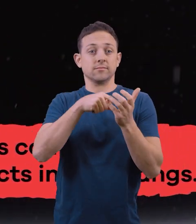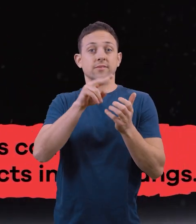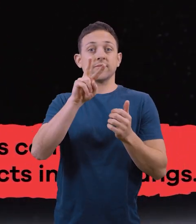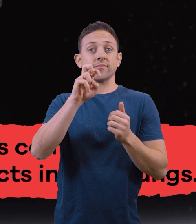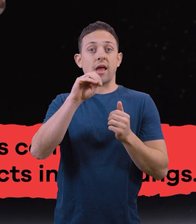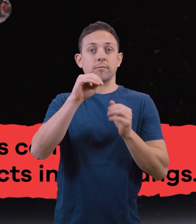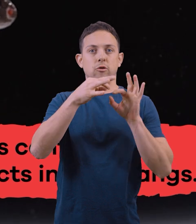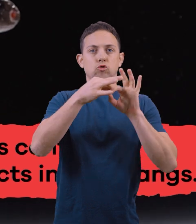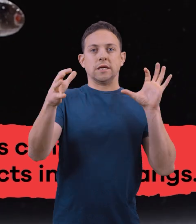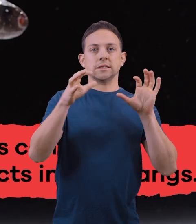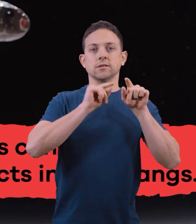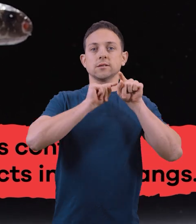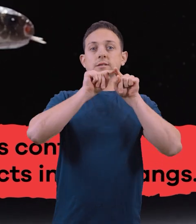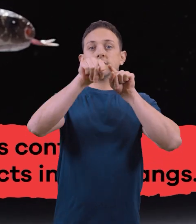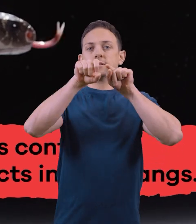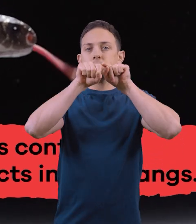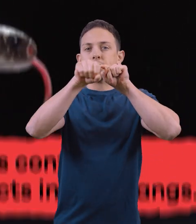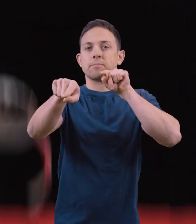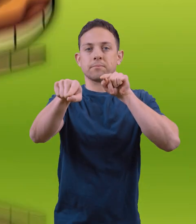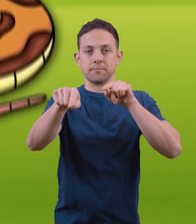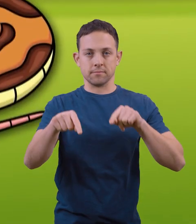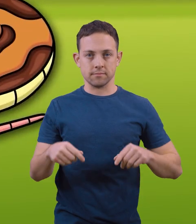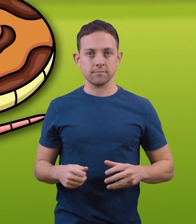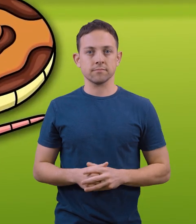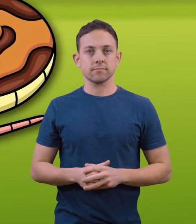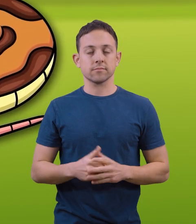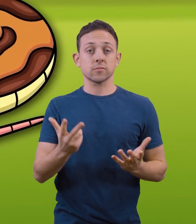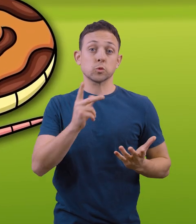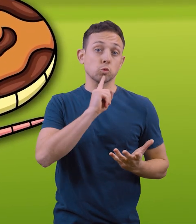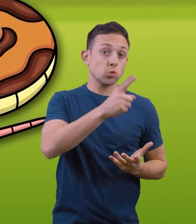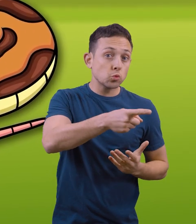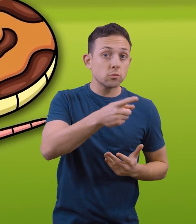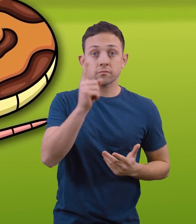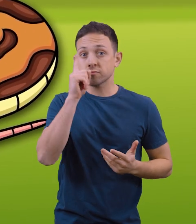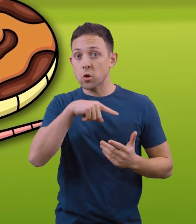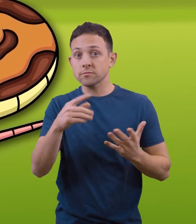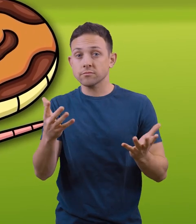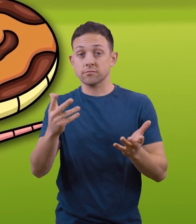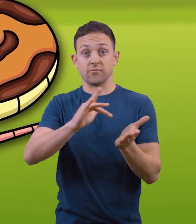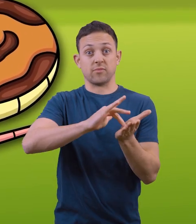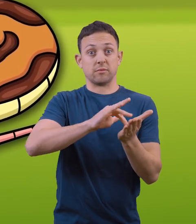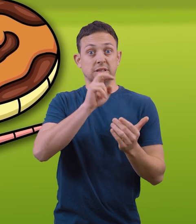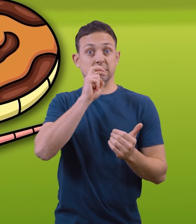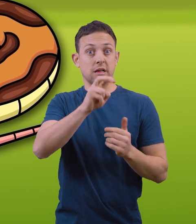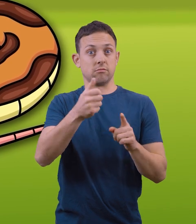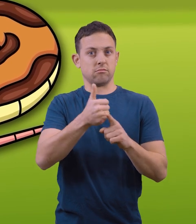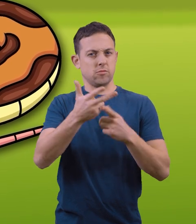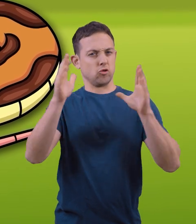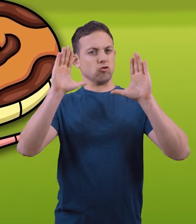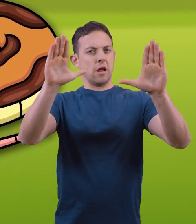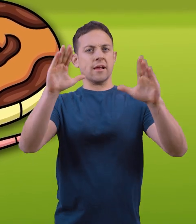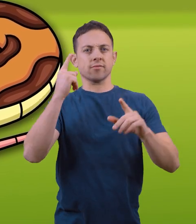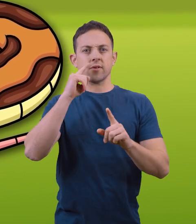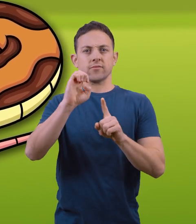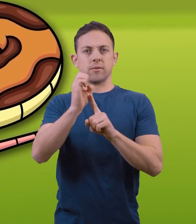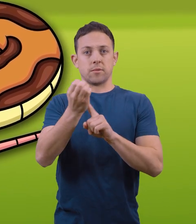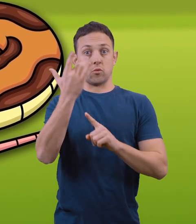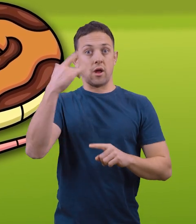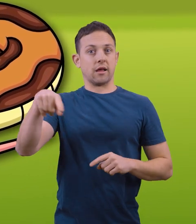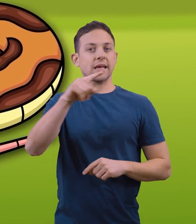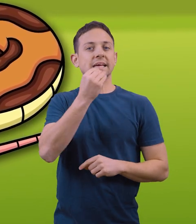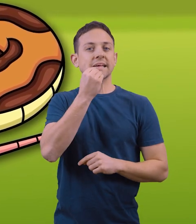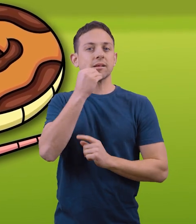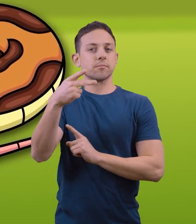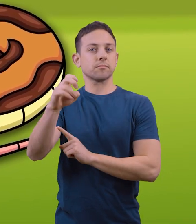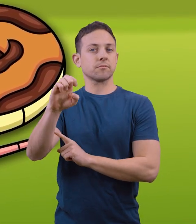venom through the ducts in their fangs. True or false, venomous snakes are great for the environment because they